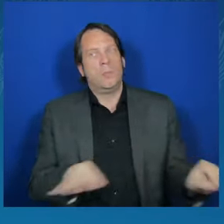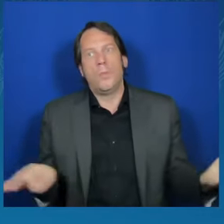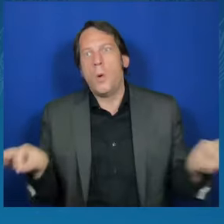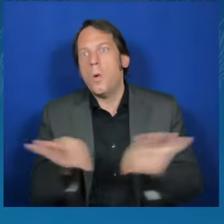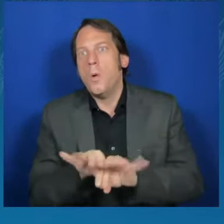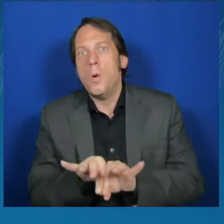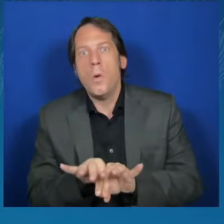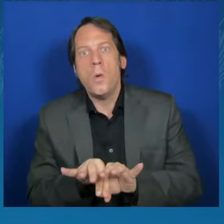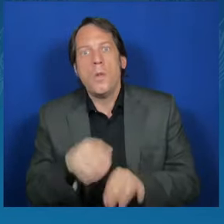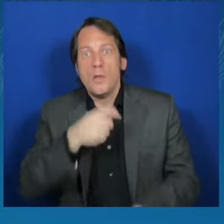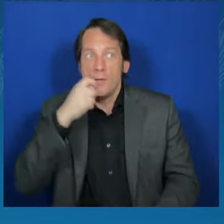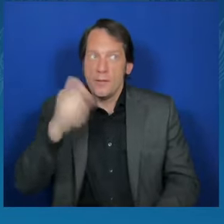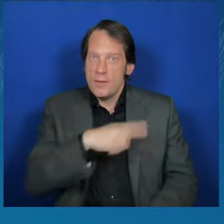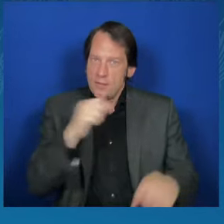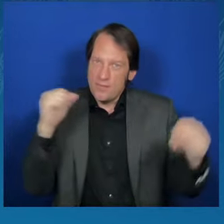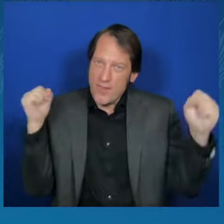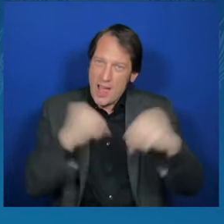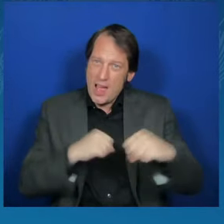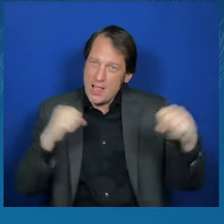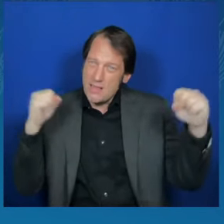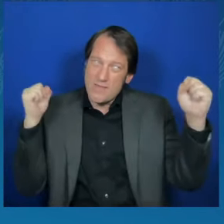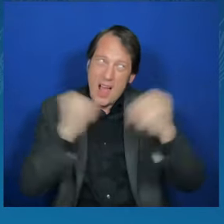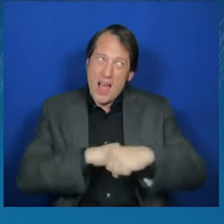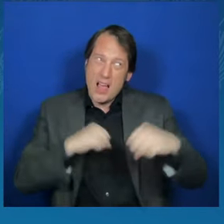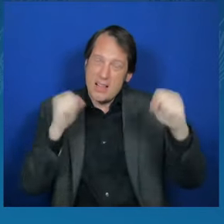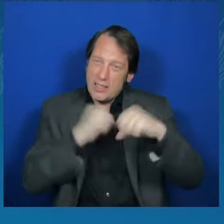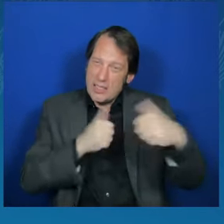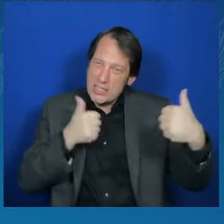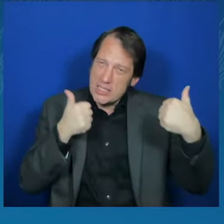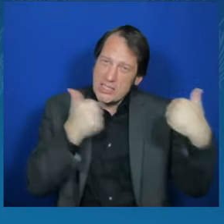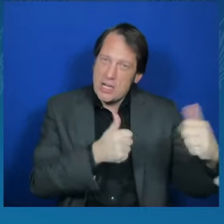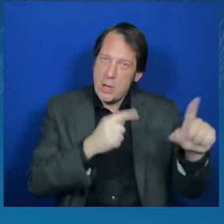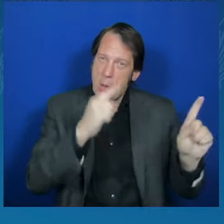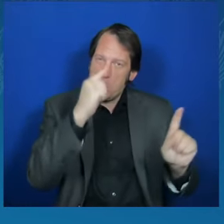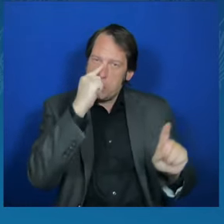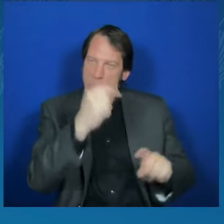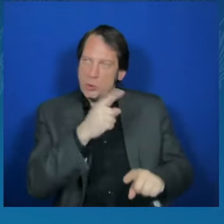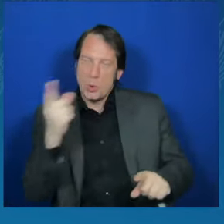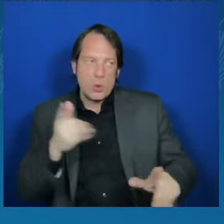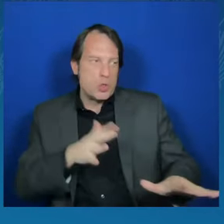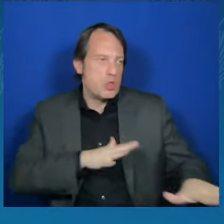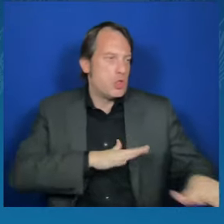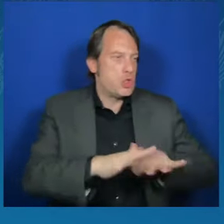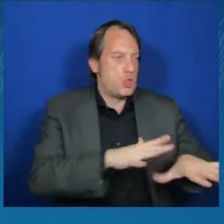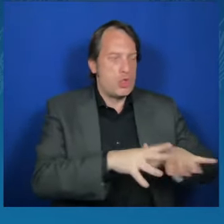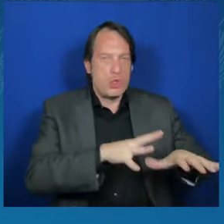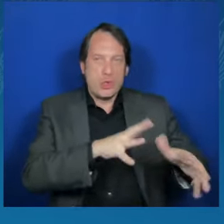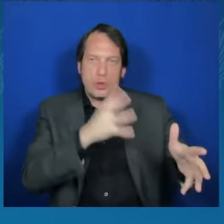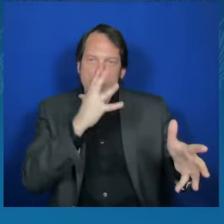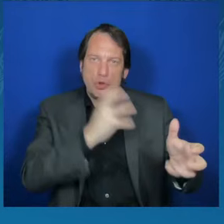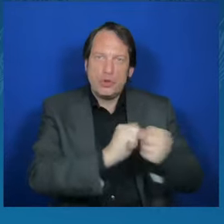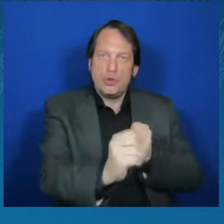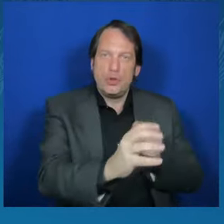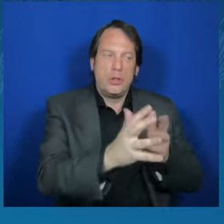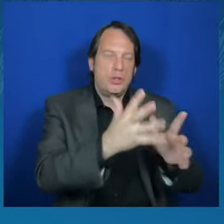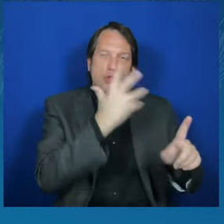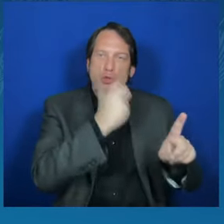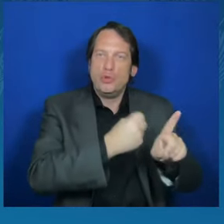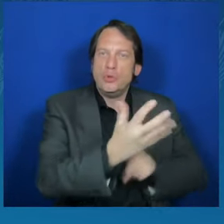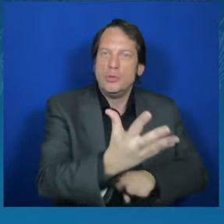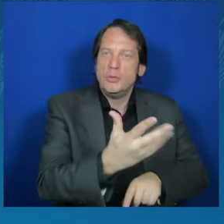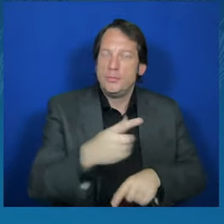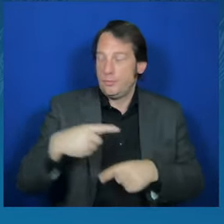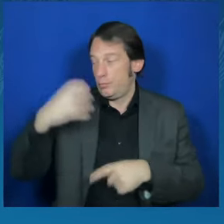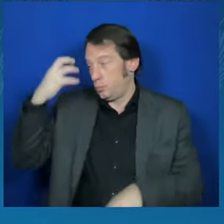In Munich two years ago, many thought Kyiv would fall in a matter of days. Yet thanks to the skill and bravery of the people of